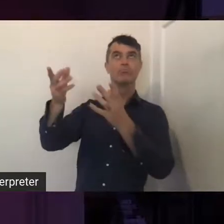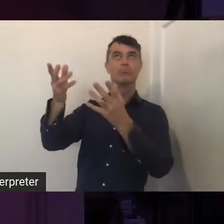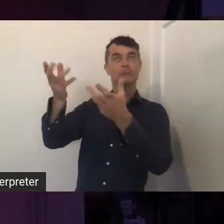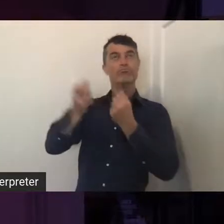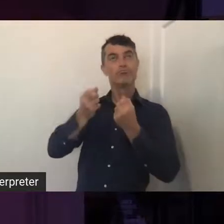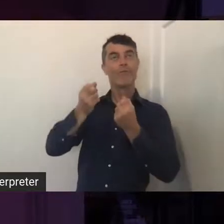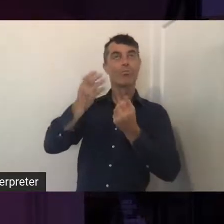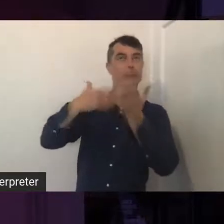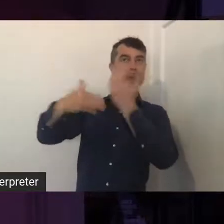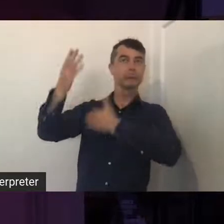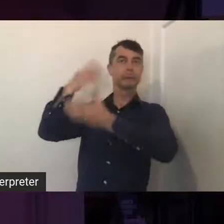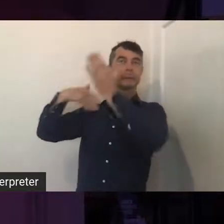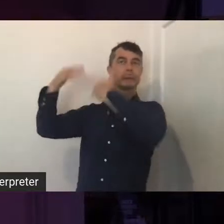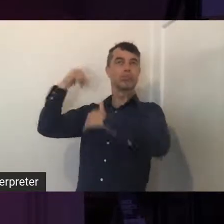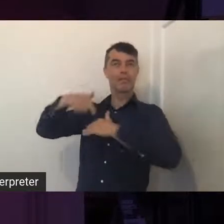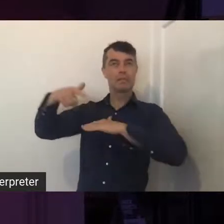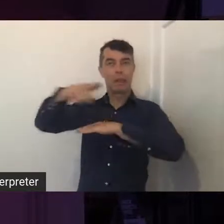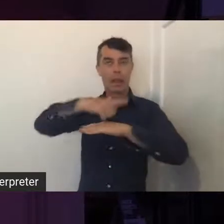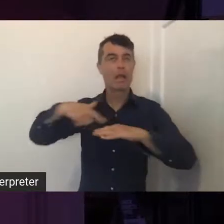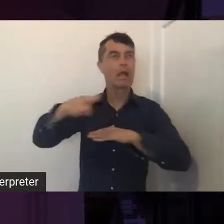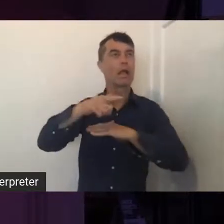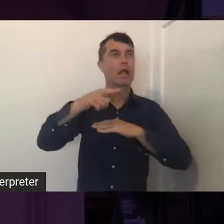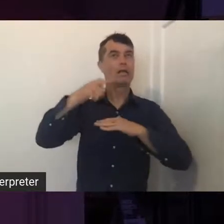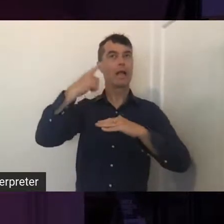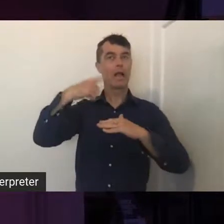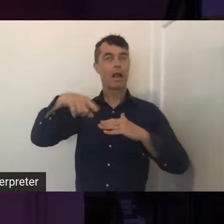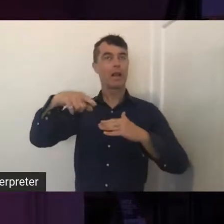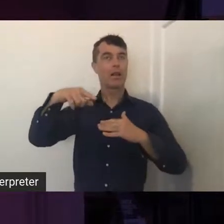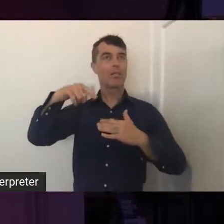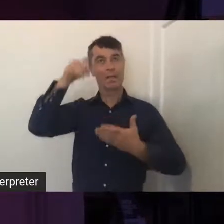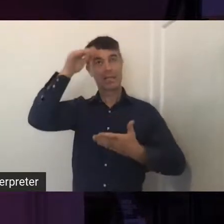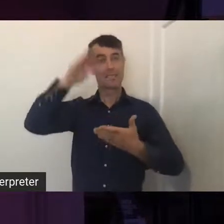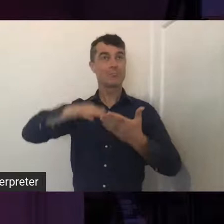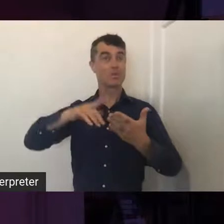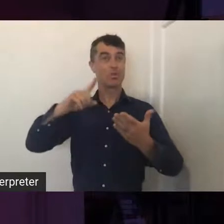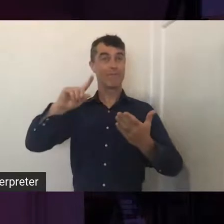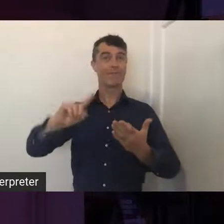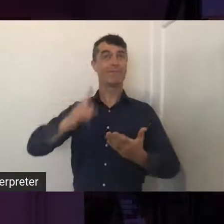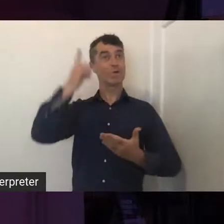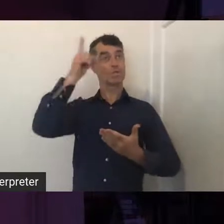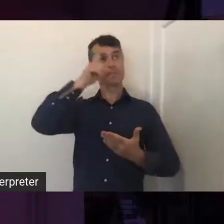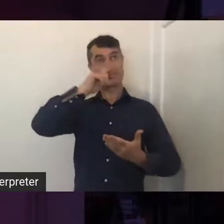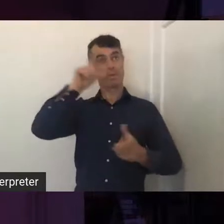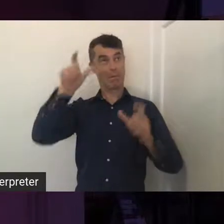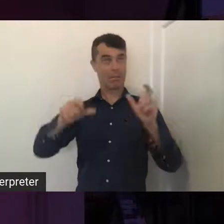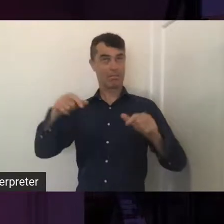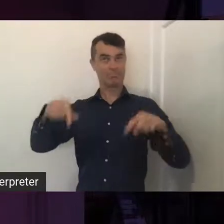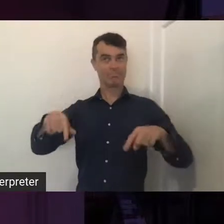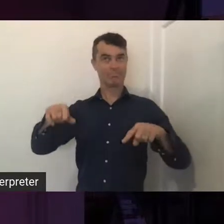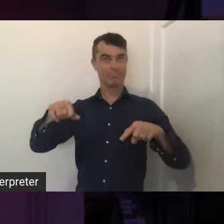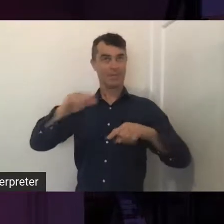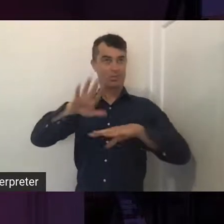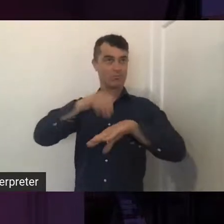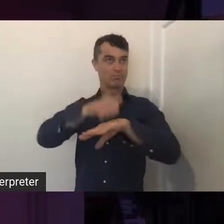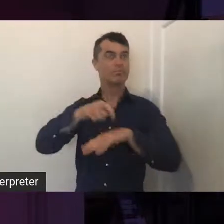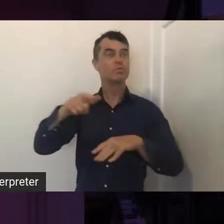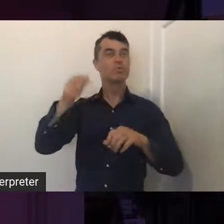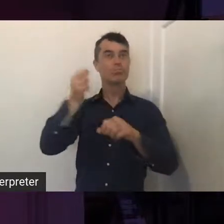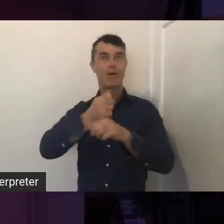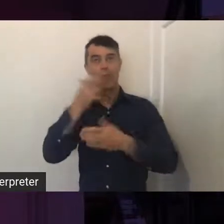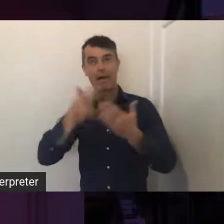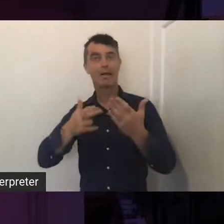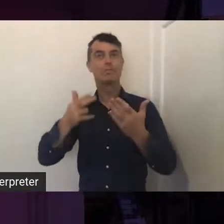of experiences of our first people coming together to celebrate, to make art, to share stories and connect.